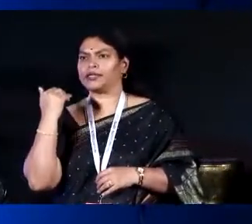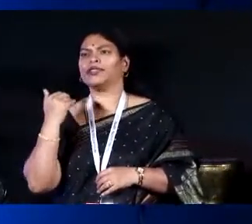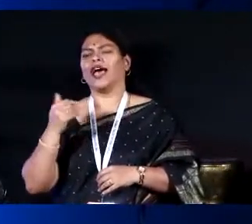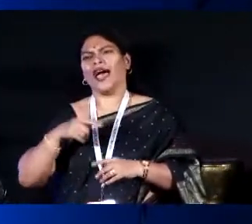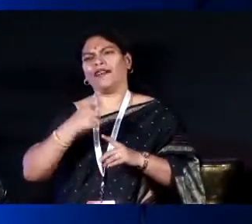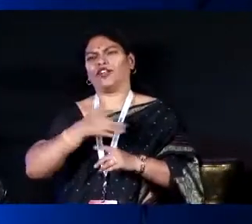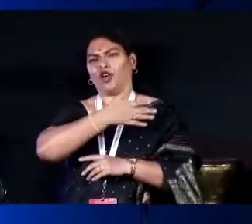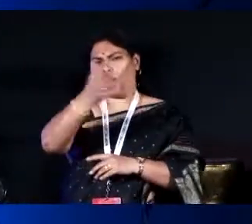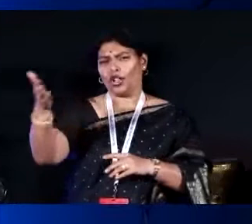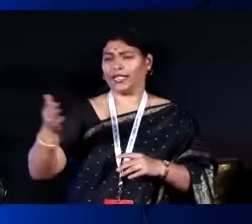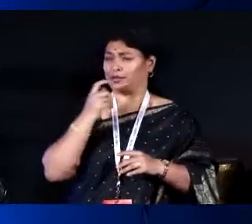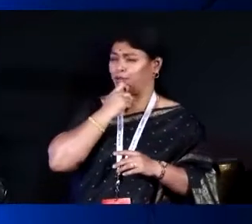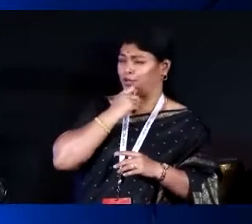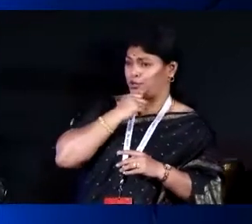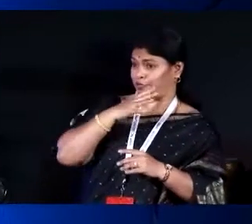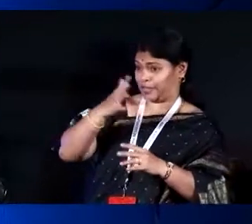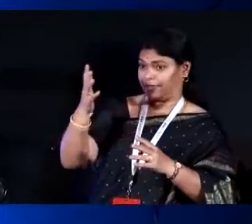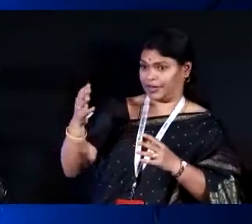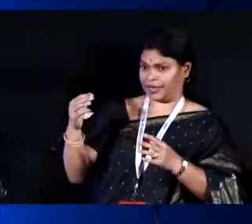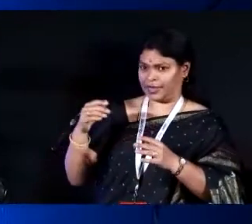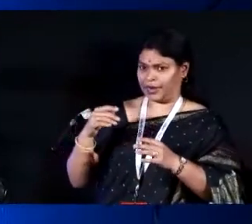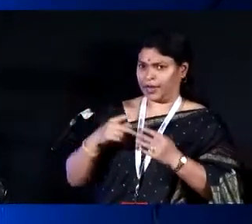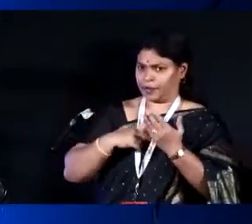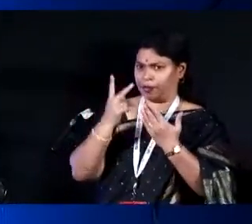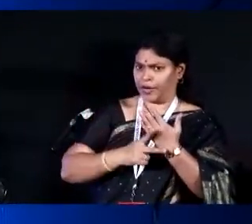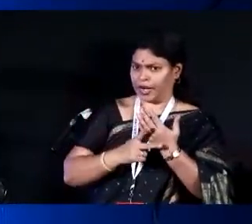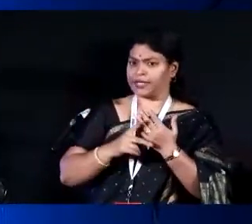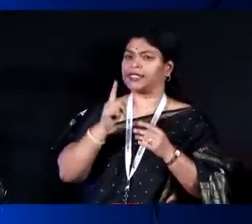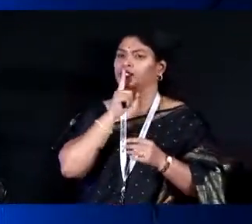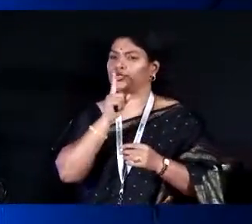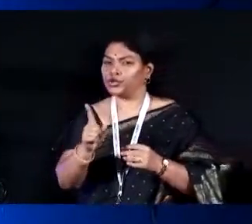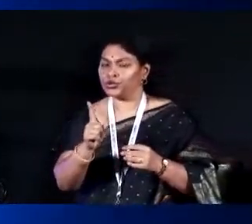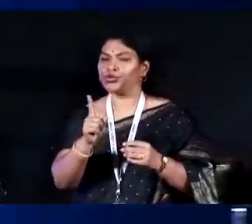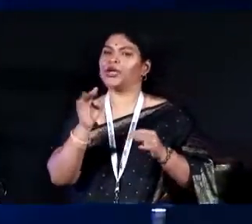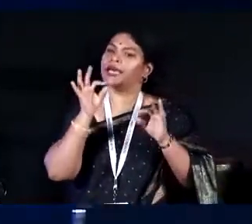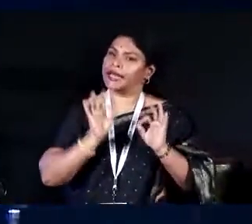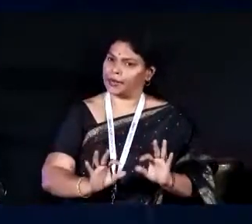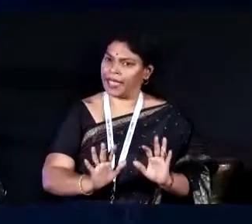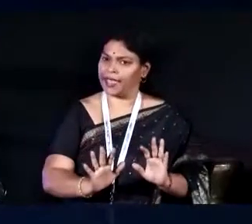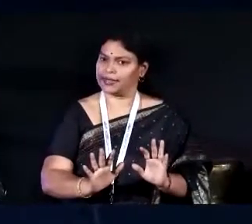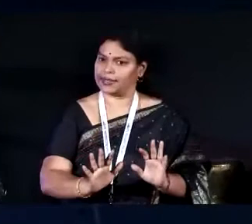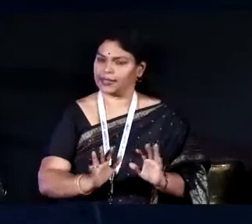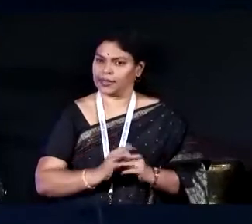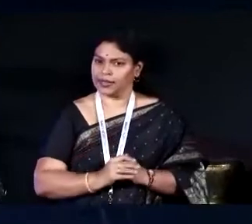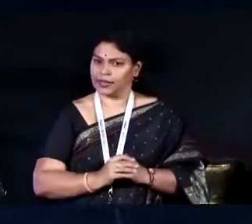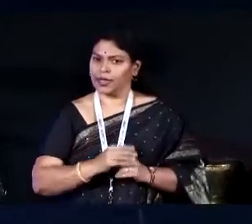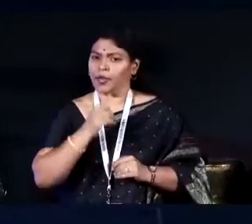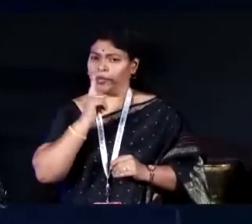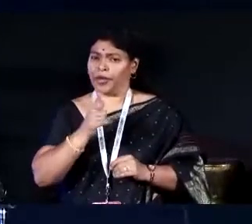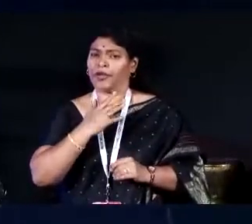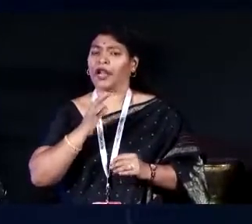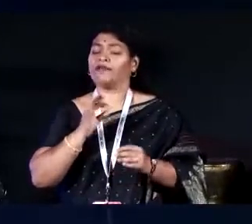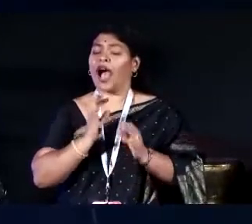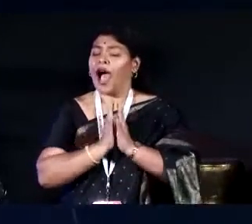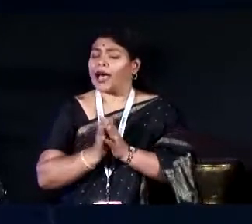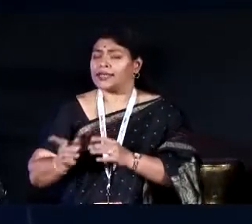all these beautiful figures the fact remains that before sleeping if I put my hand here honestly ask